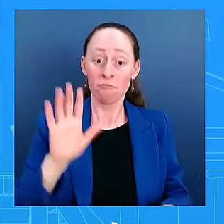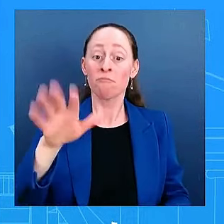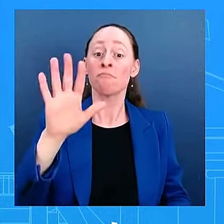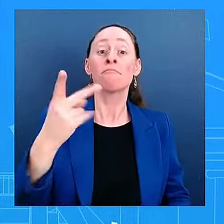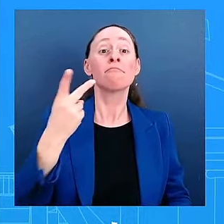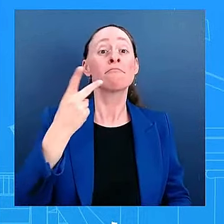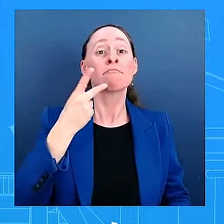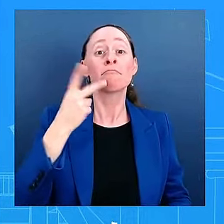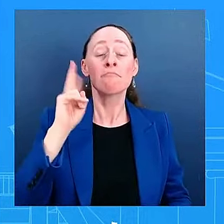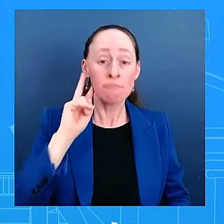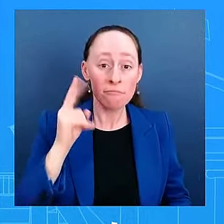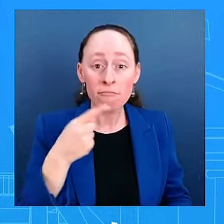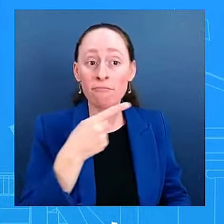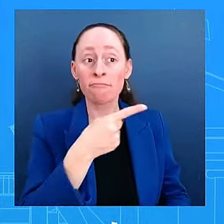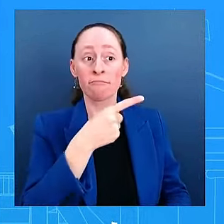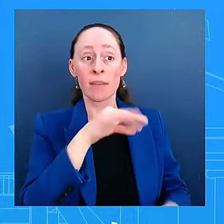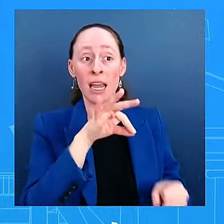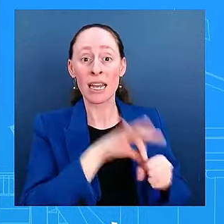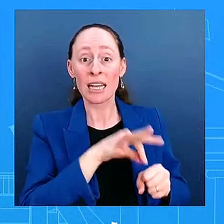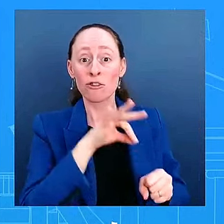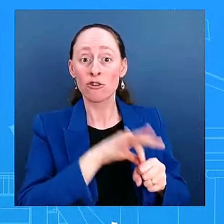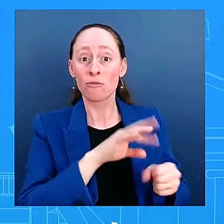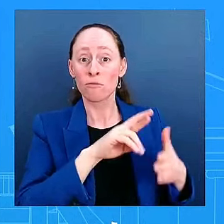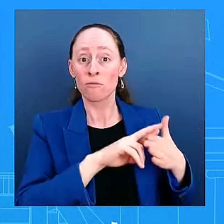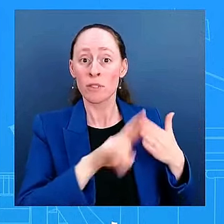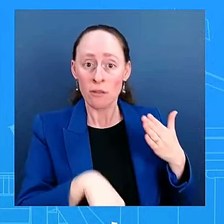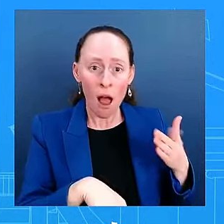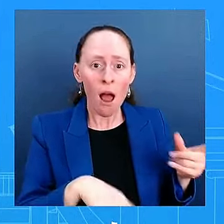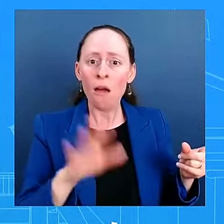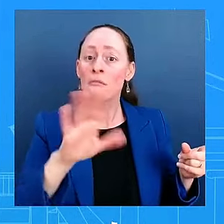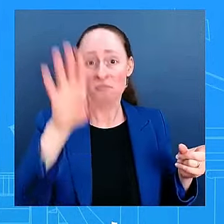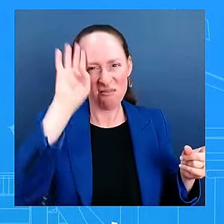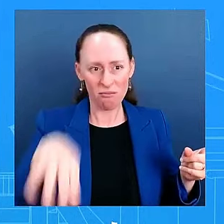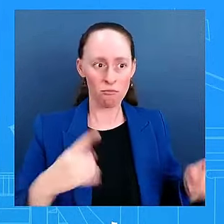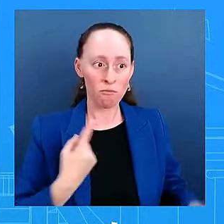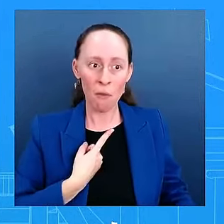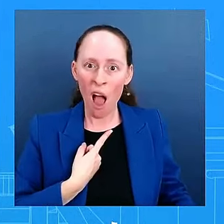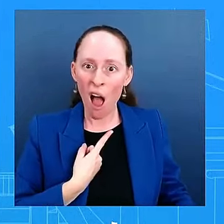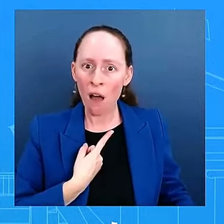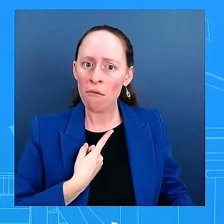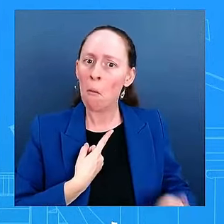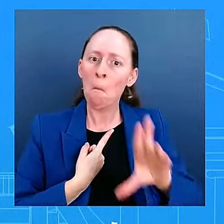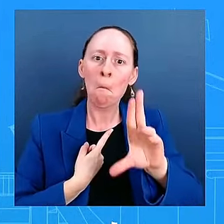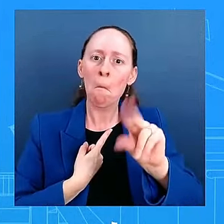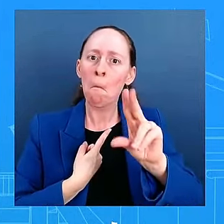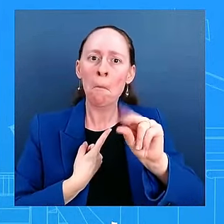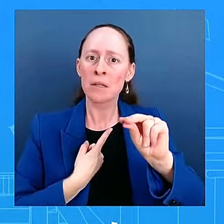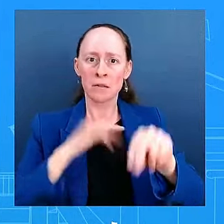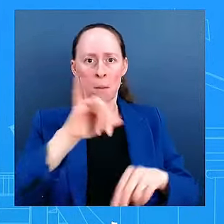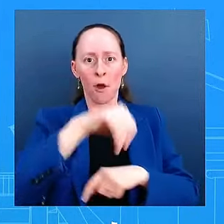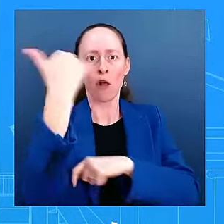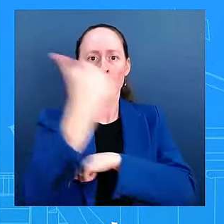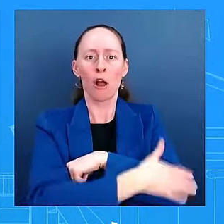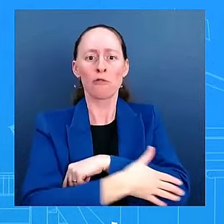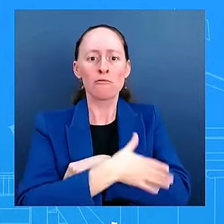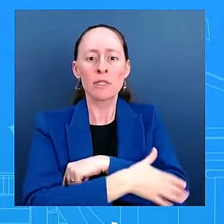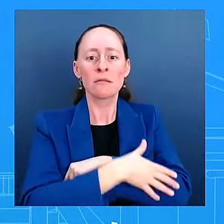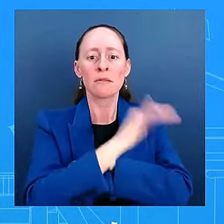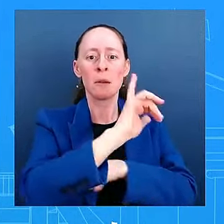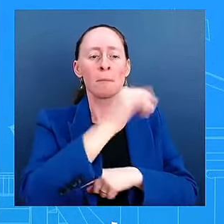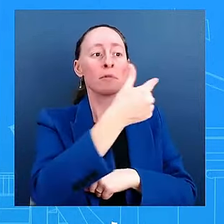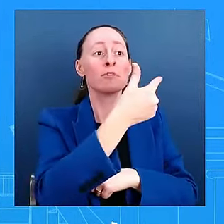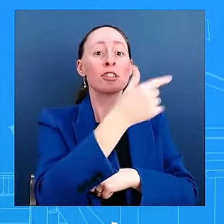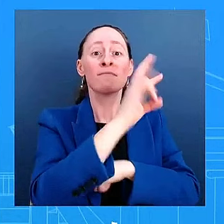in line to what we've seen in other G7 countries, in incumbencies, the role, the toll